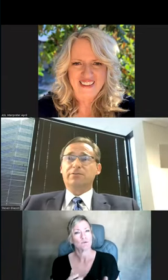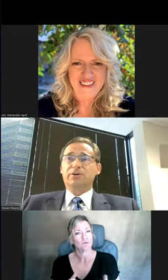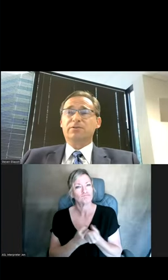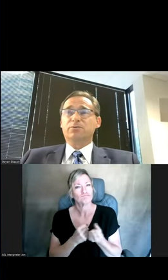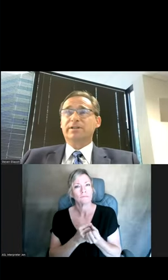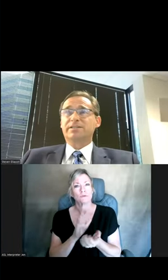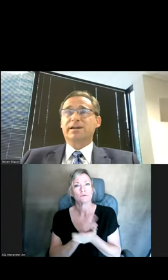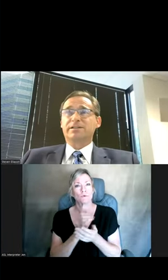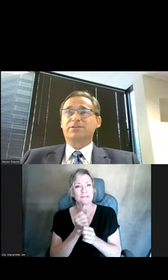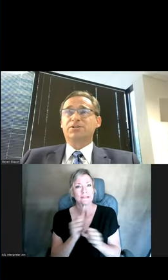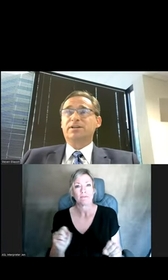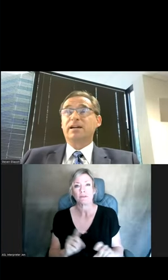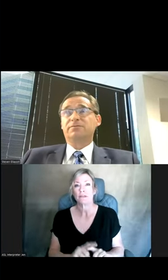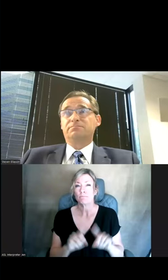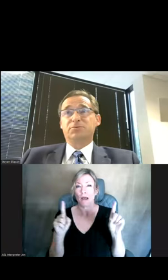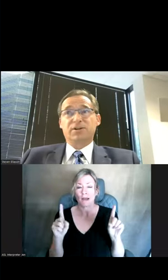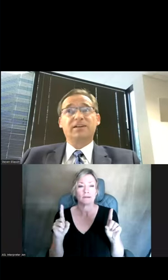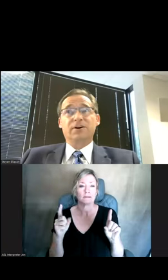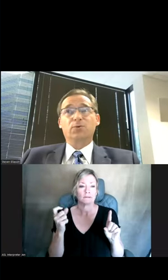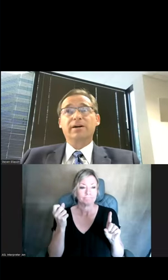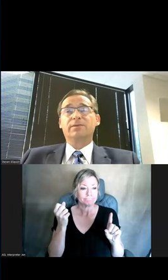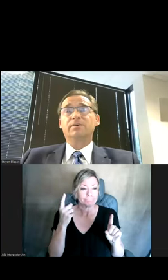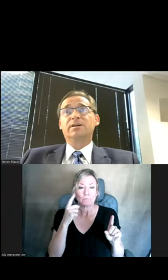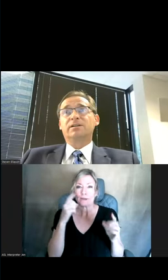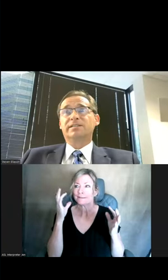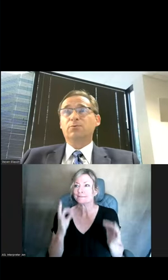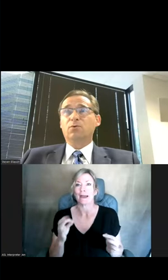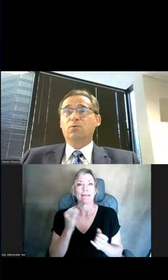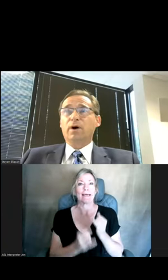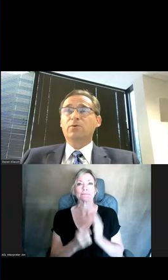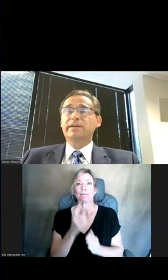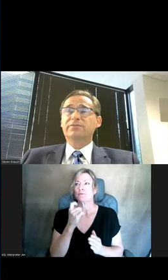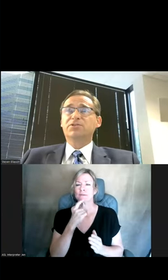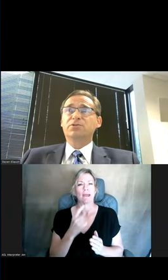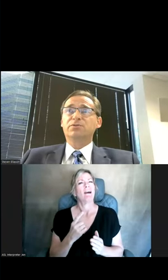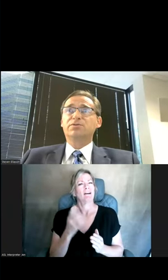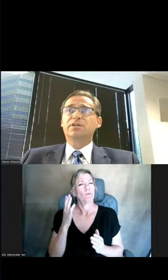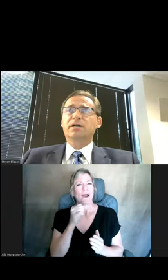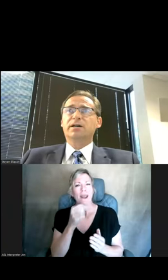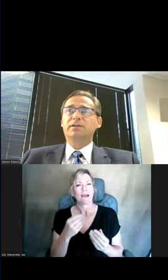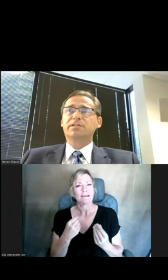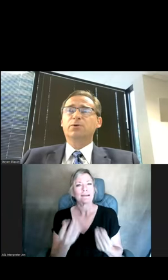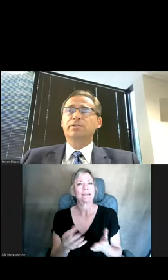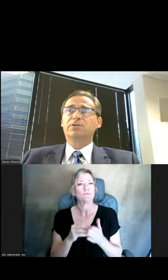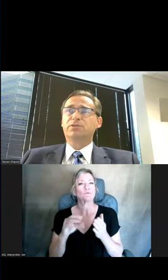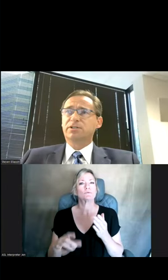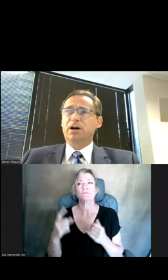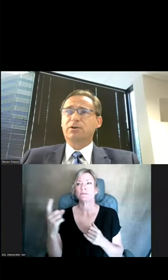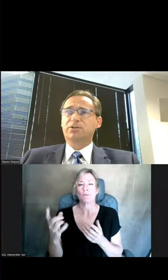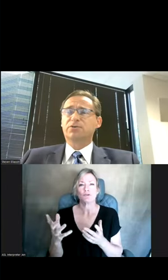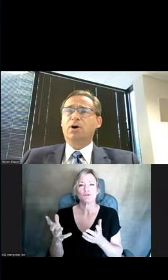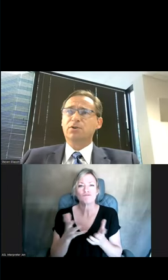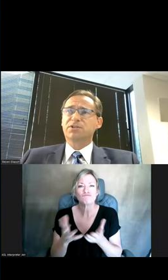However, we decided just kind of on a whim to say, well, why don't we give the students someone to